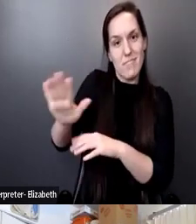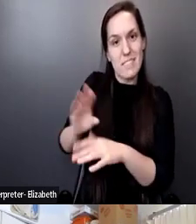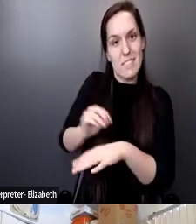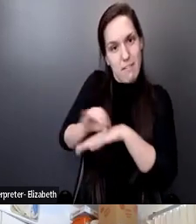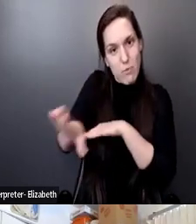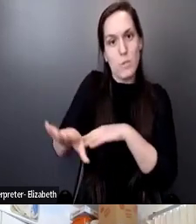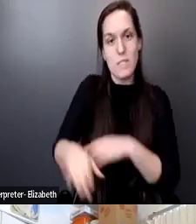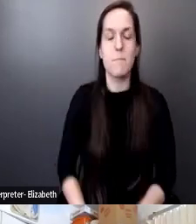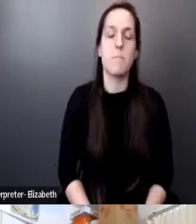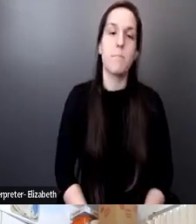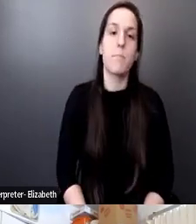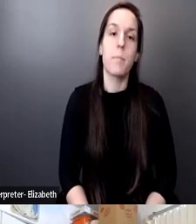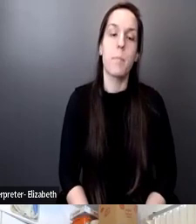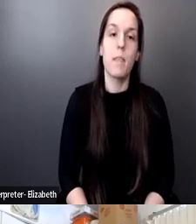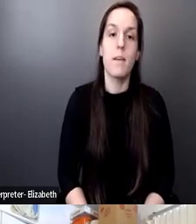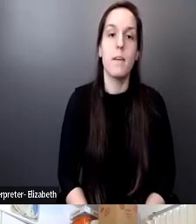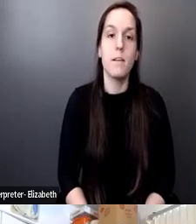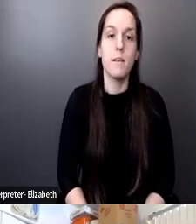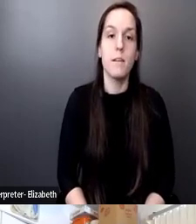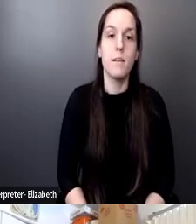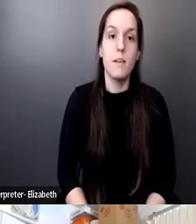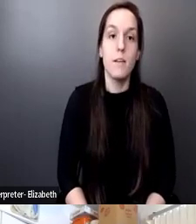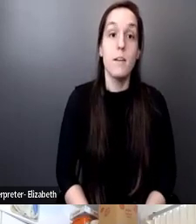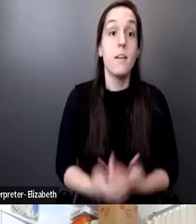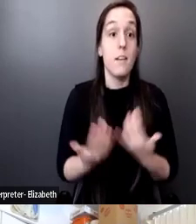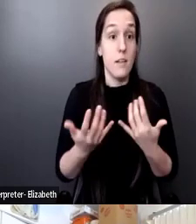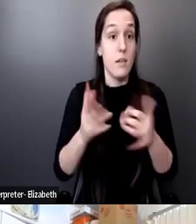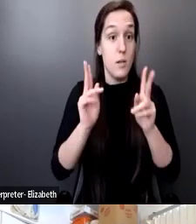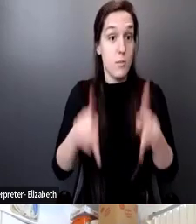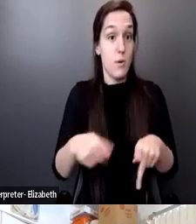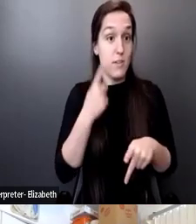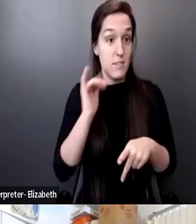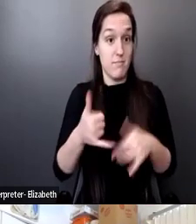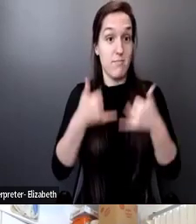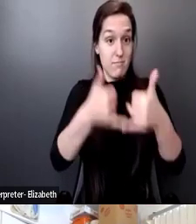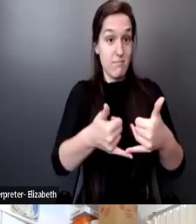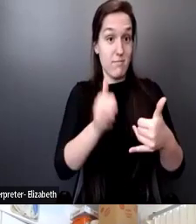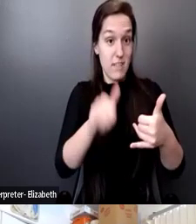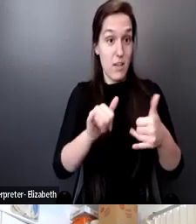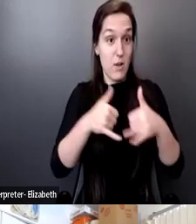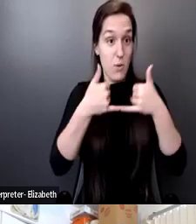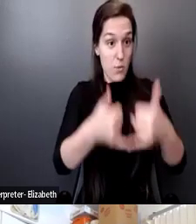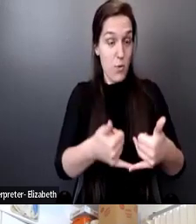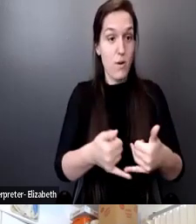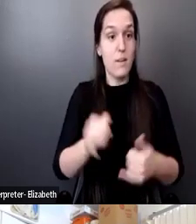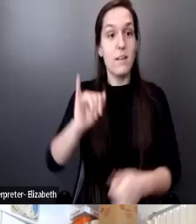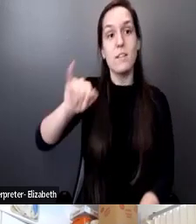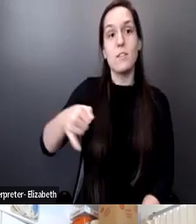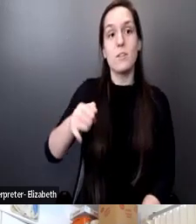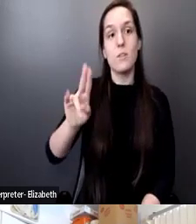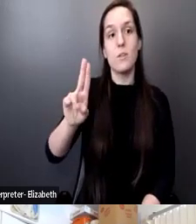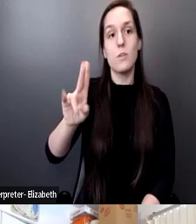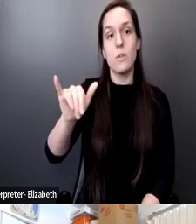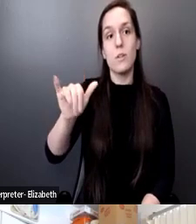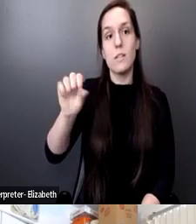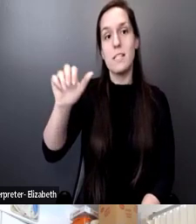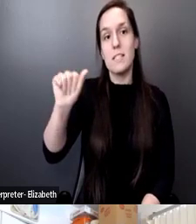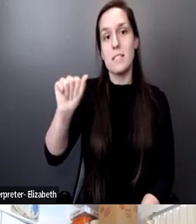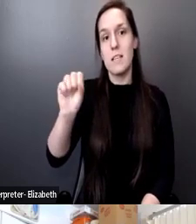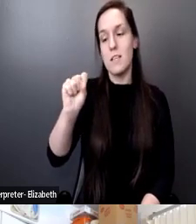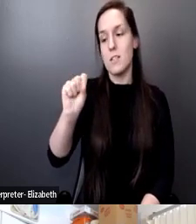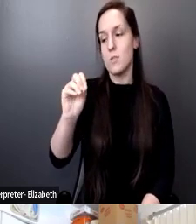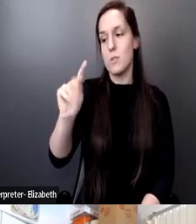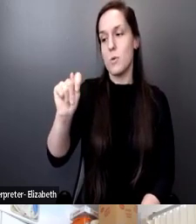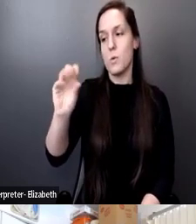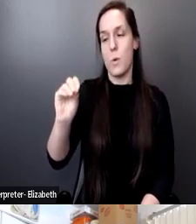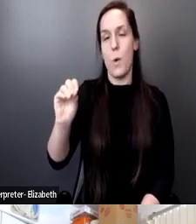So the person who is getting this award is Julissa Soto. I've known Julissa for many, many years.